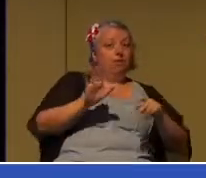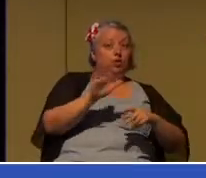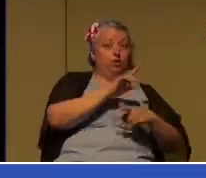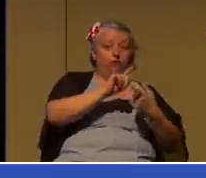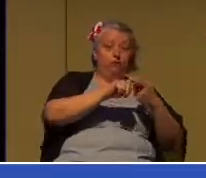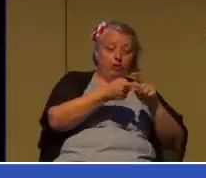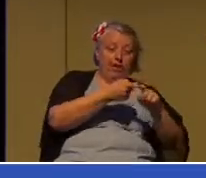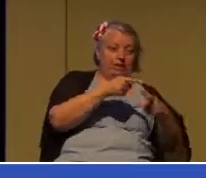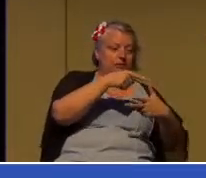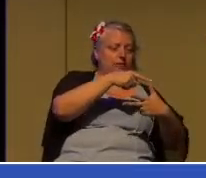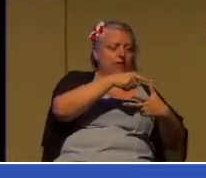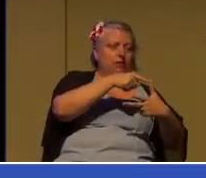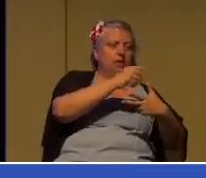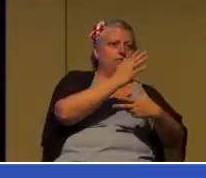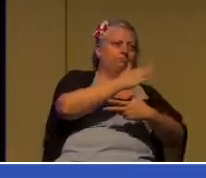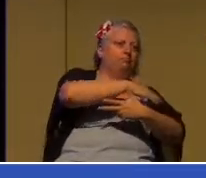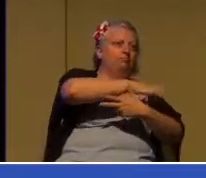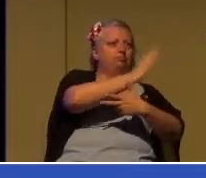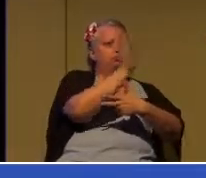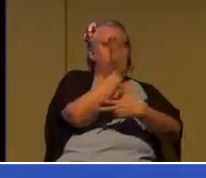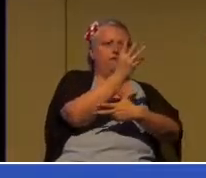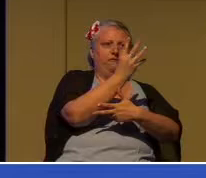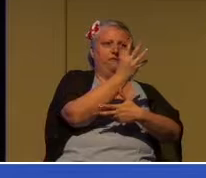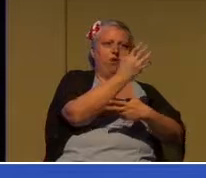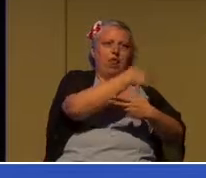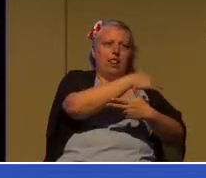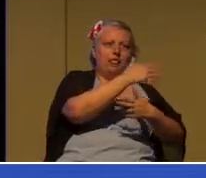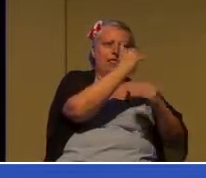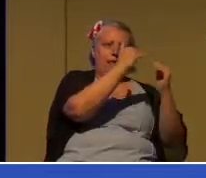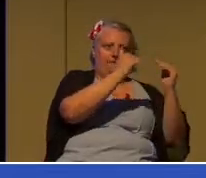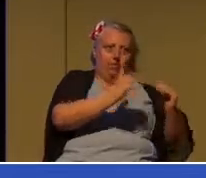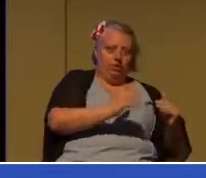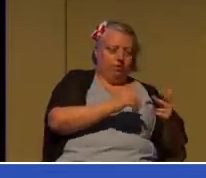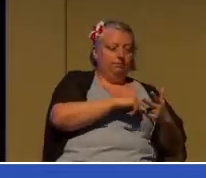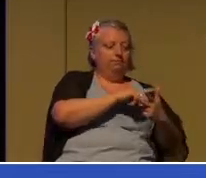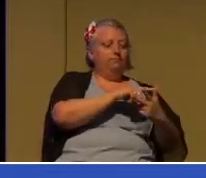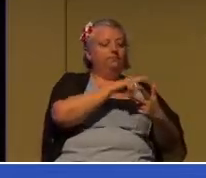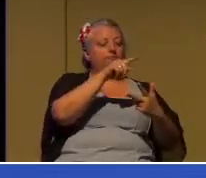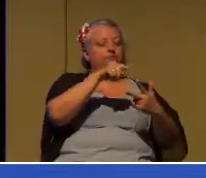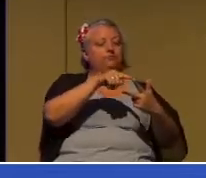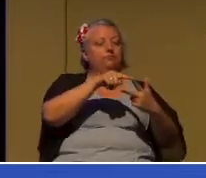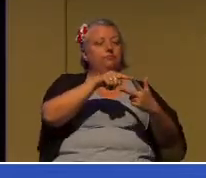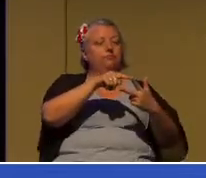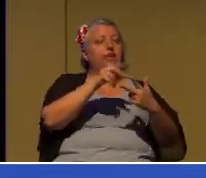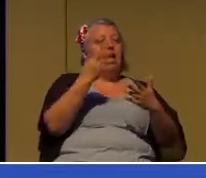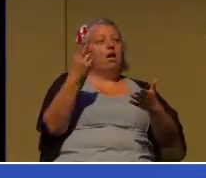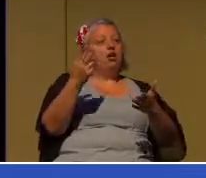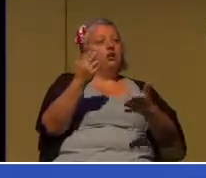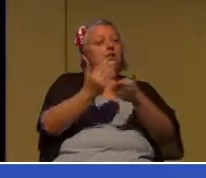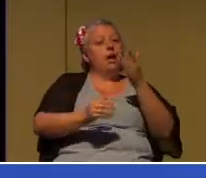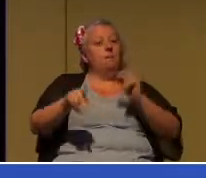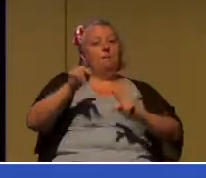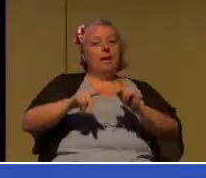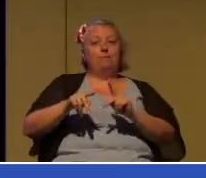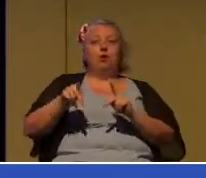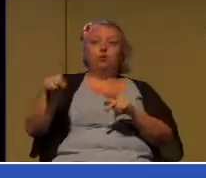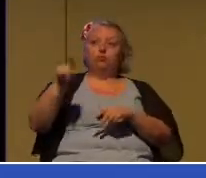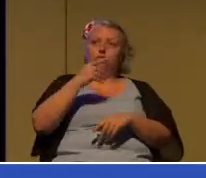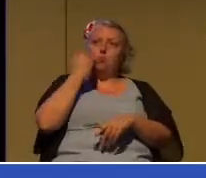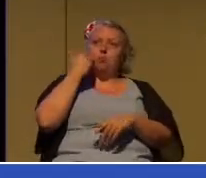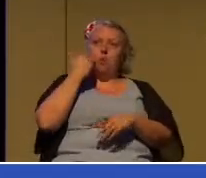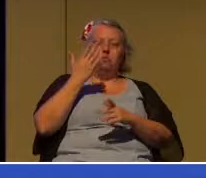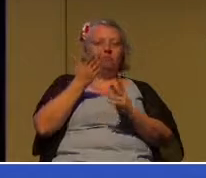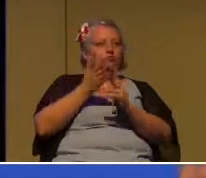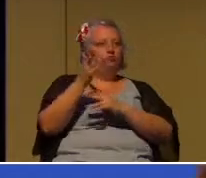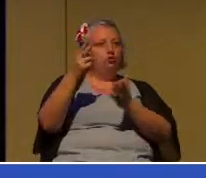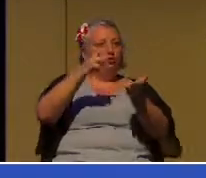to intimate. Some people you are in contractual relationship with. I will do this and you will do that and if either of